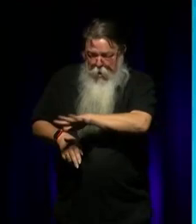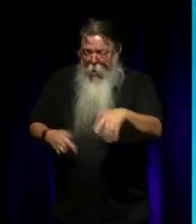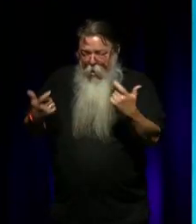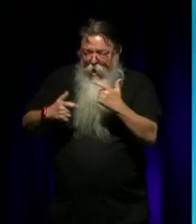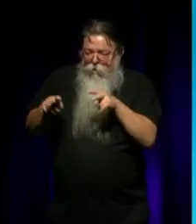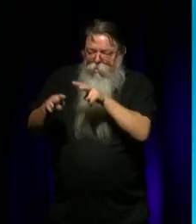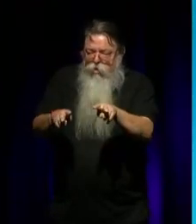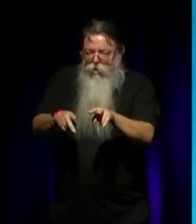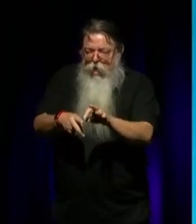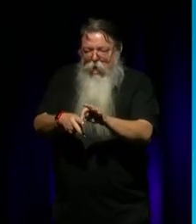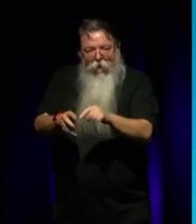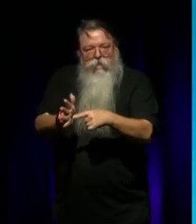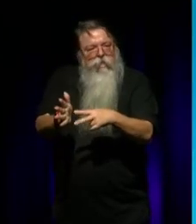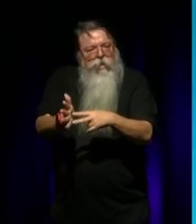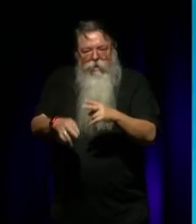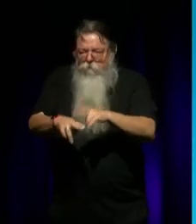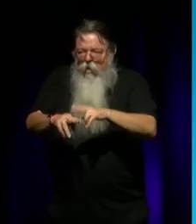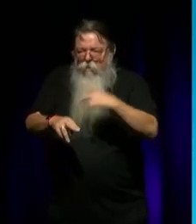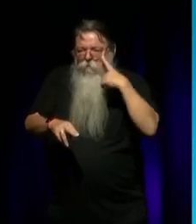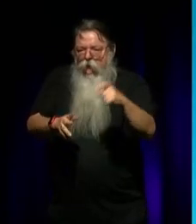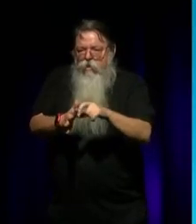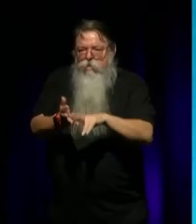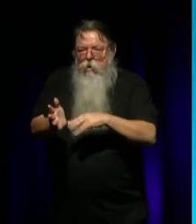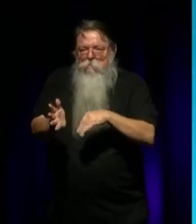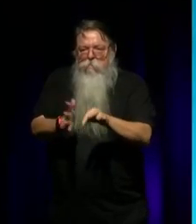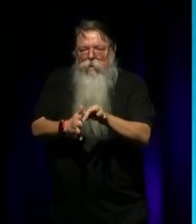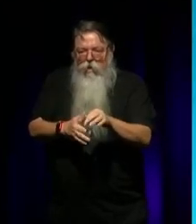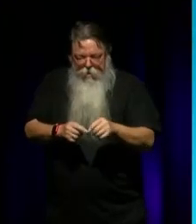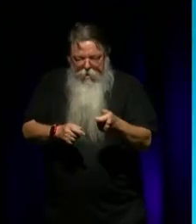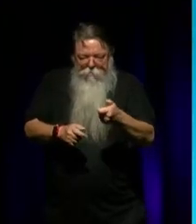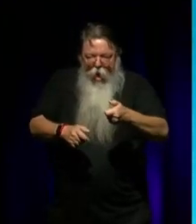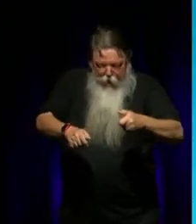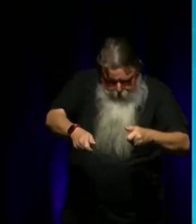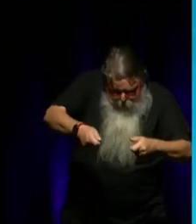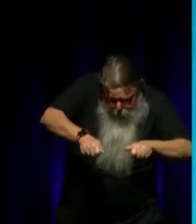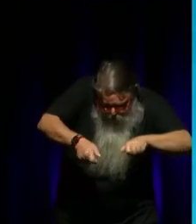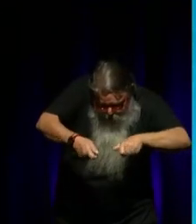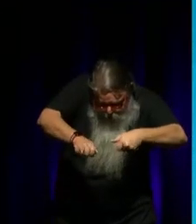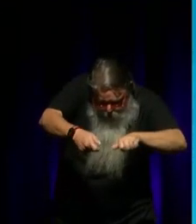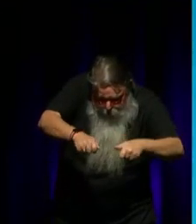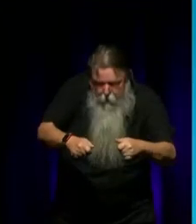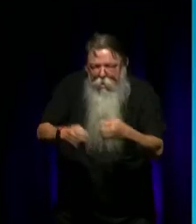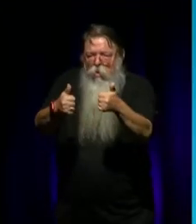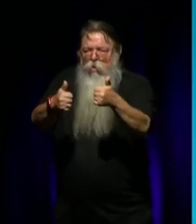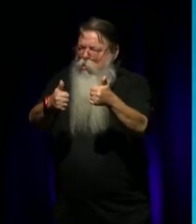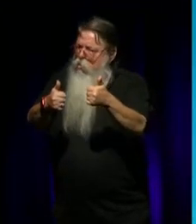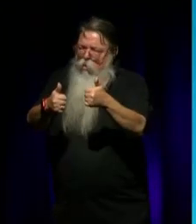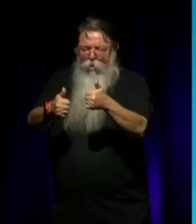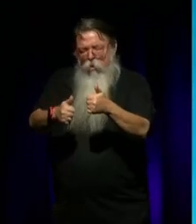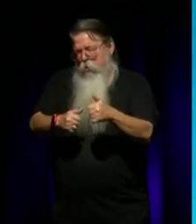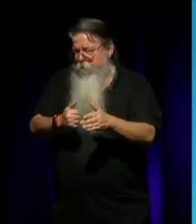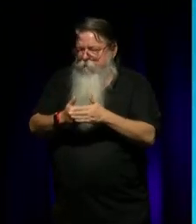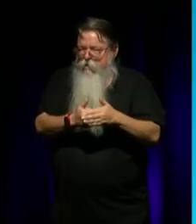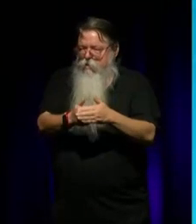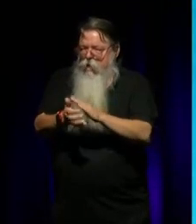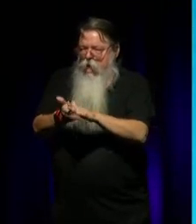the colour TV that Dad got from the dump and used pliers to fix it and Dad was the best handyman. would take us to... Our